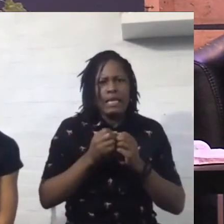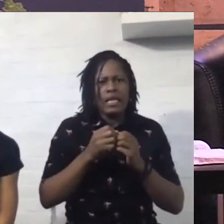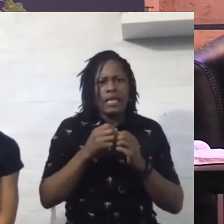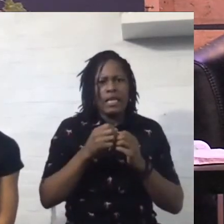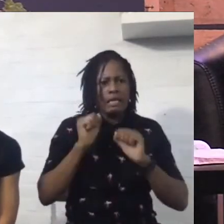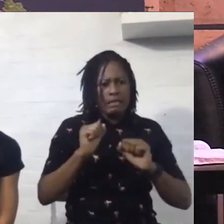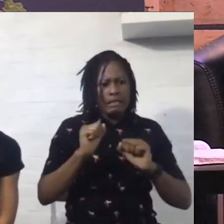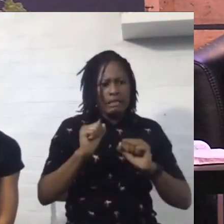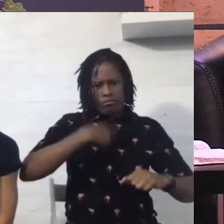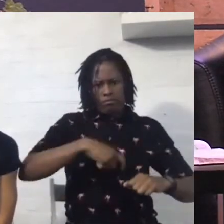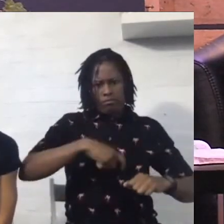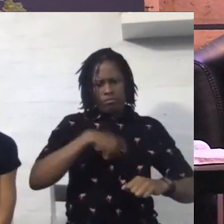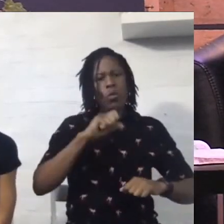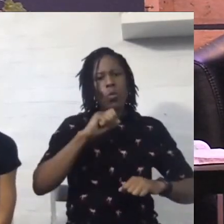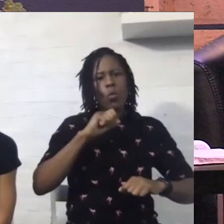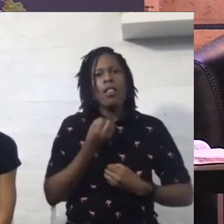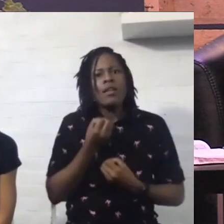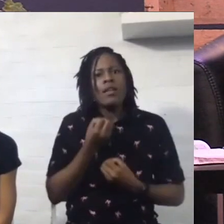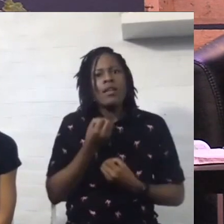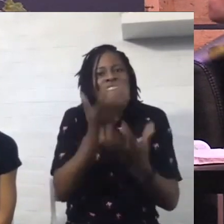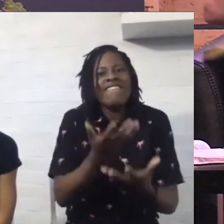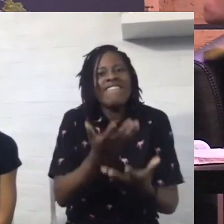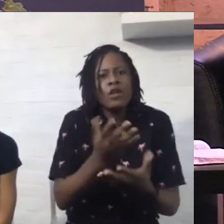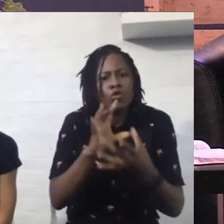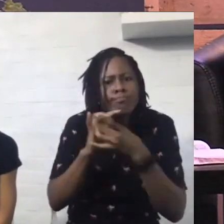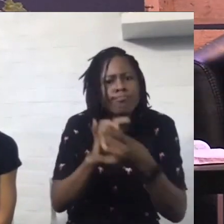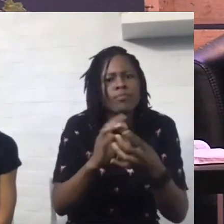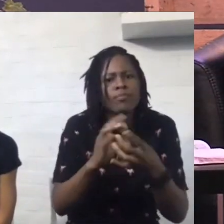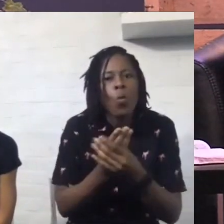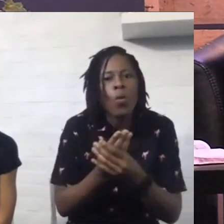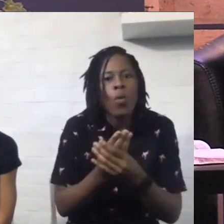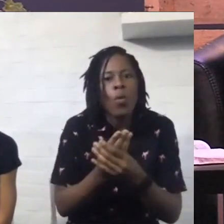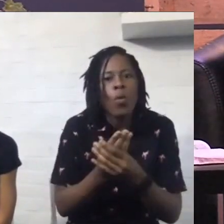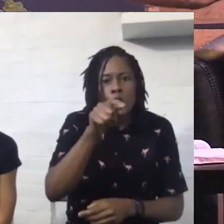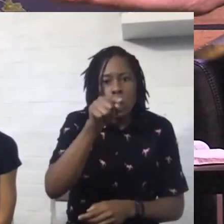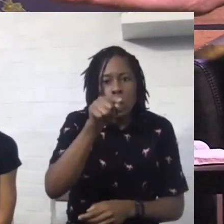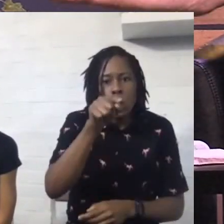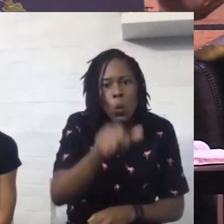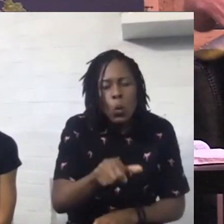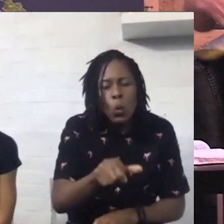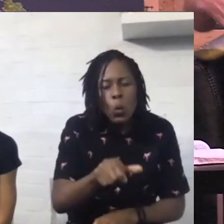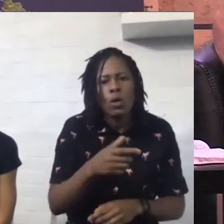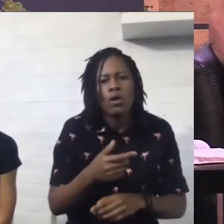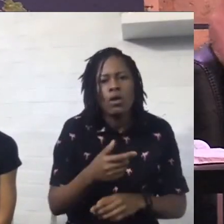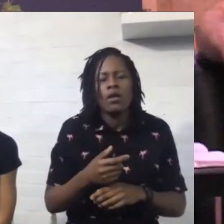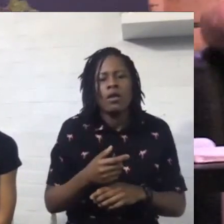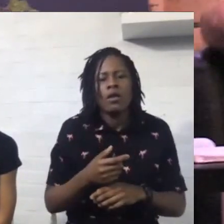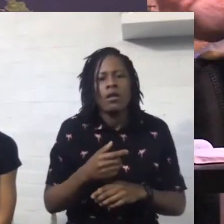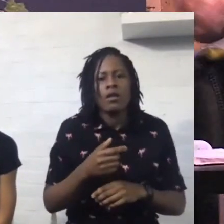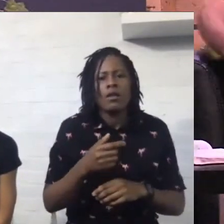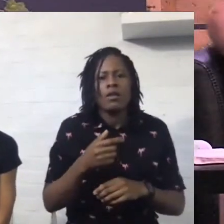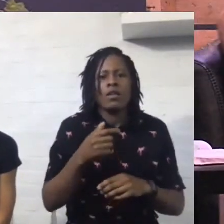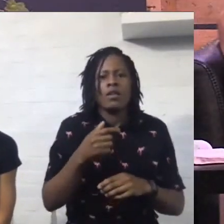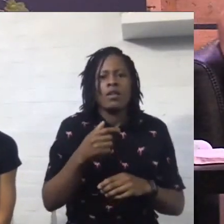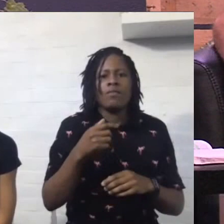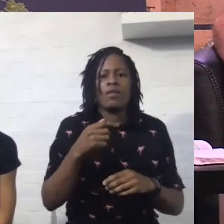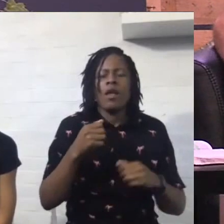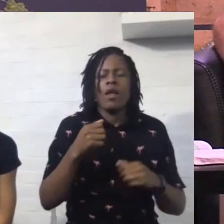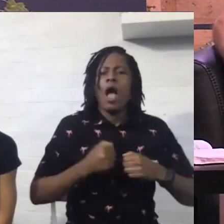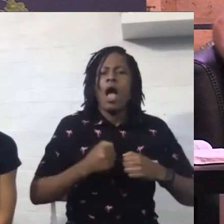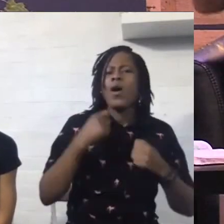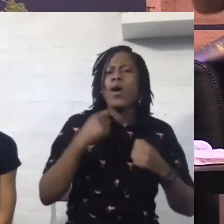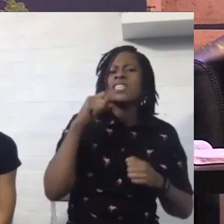found in God it's not something he dispenses our son Ben you know this morning he had his